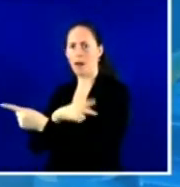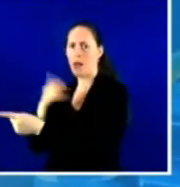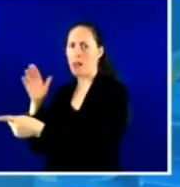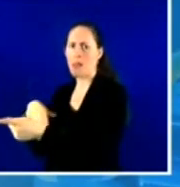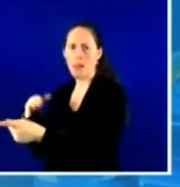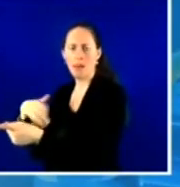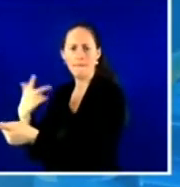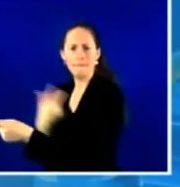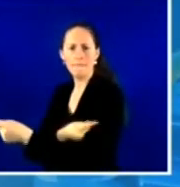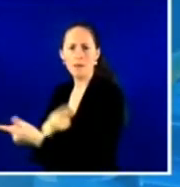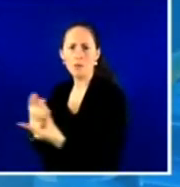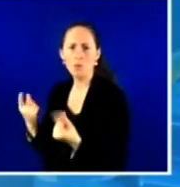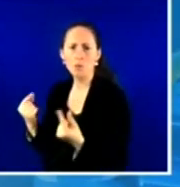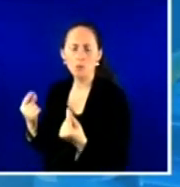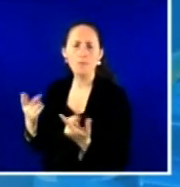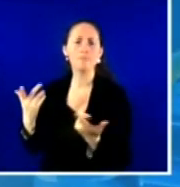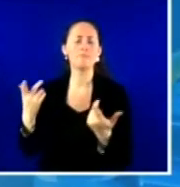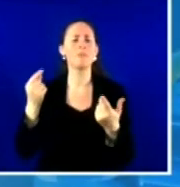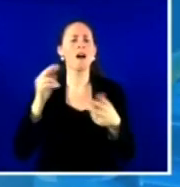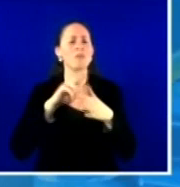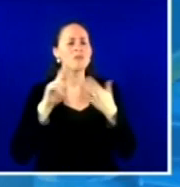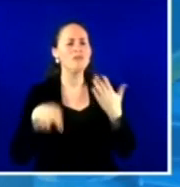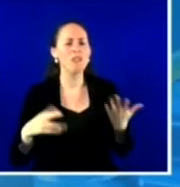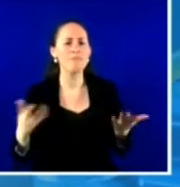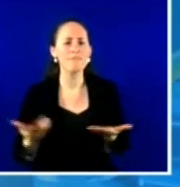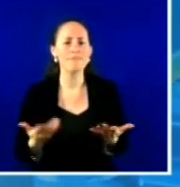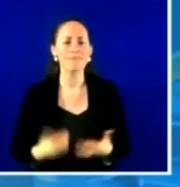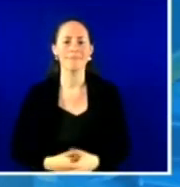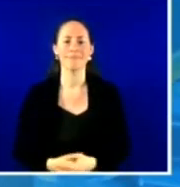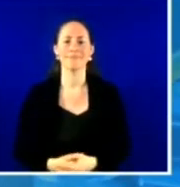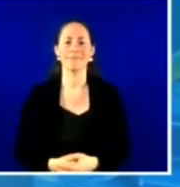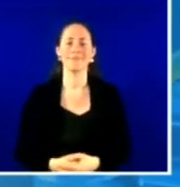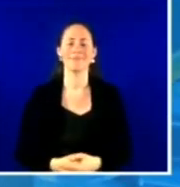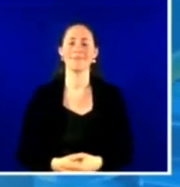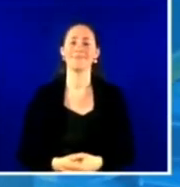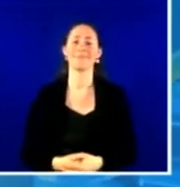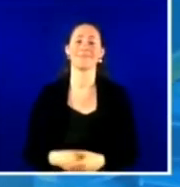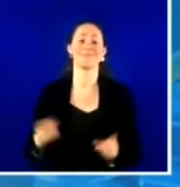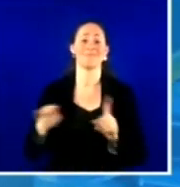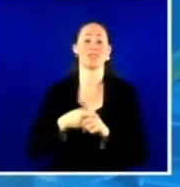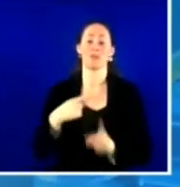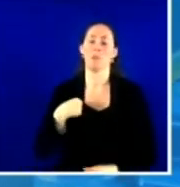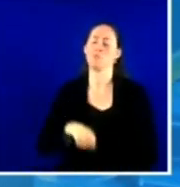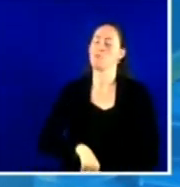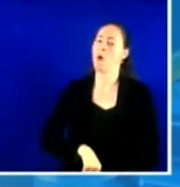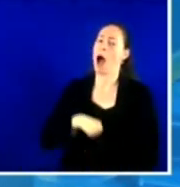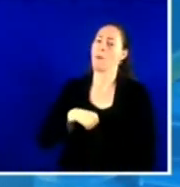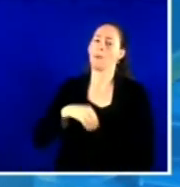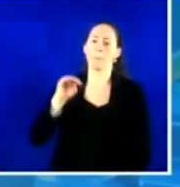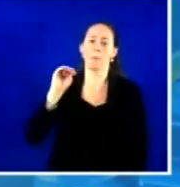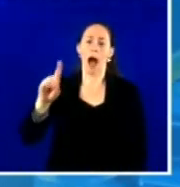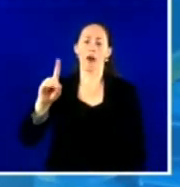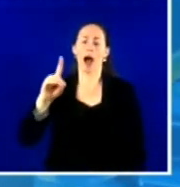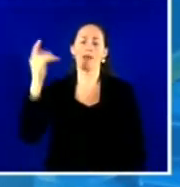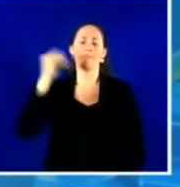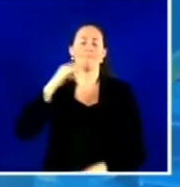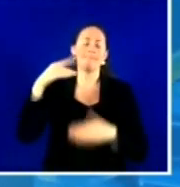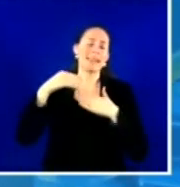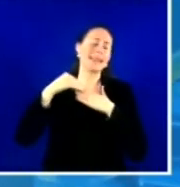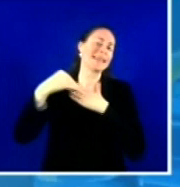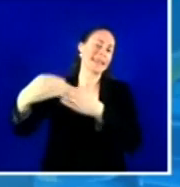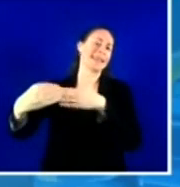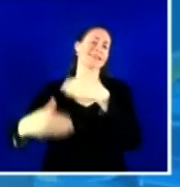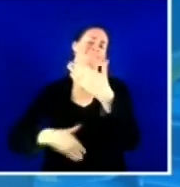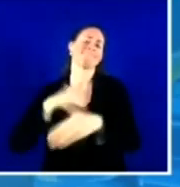Well, first, let me say how proud I am of the state of Maryland for trailblazing in the healthcare space. A few years ago, Maryland